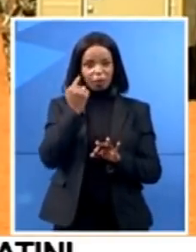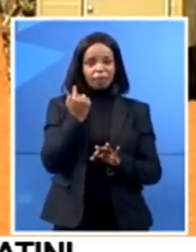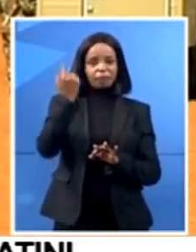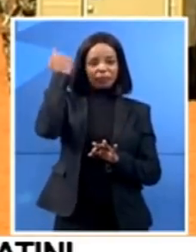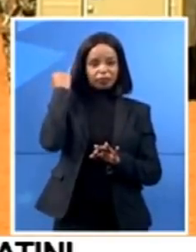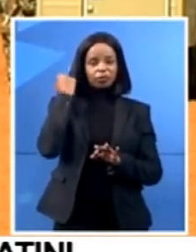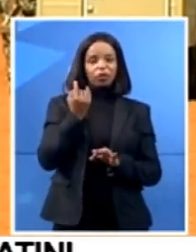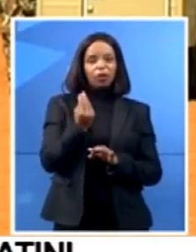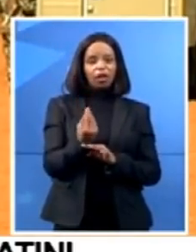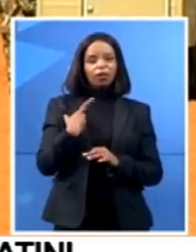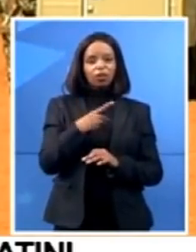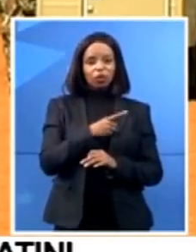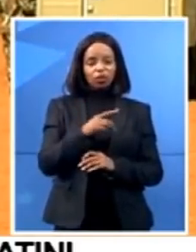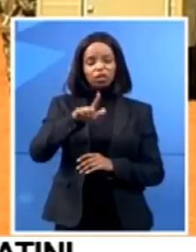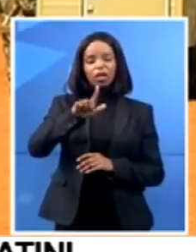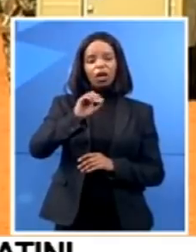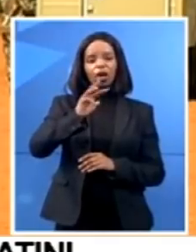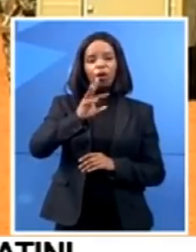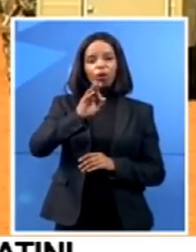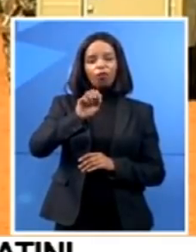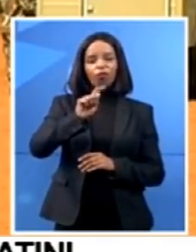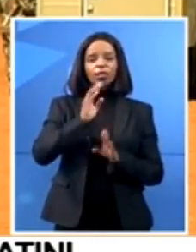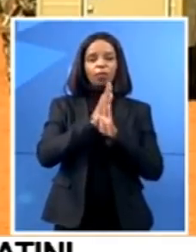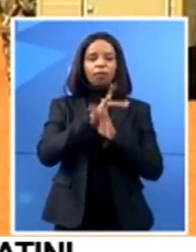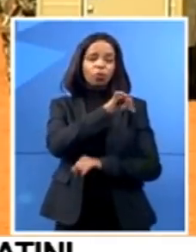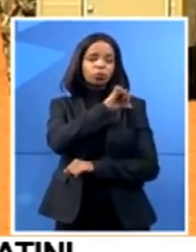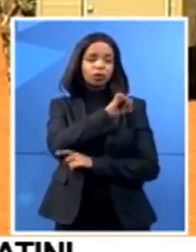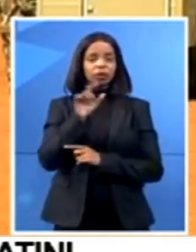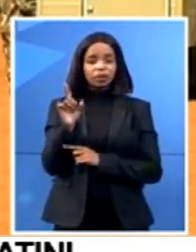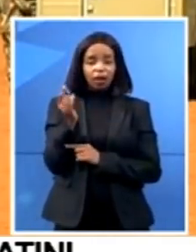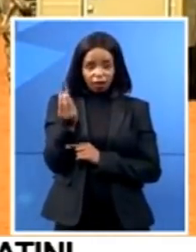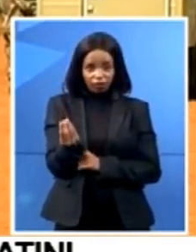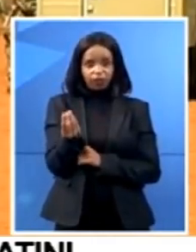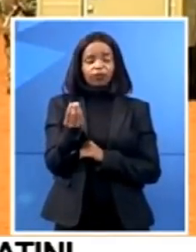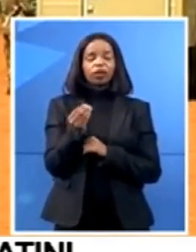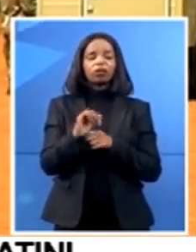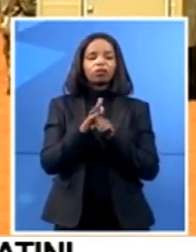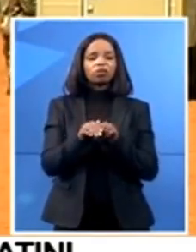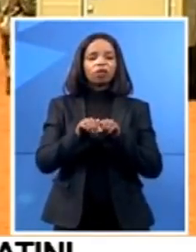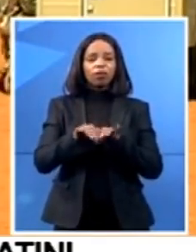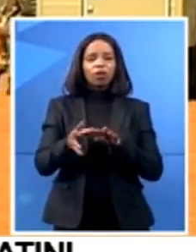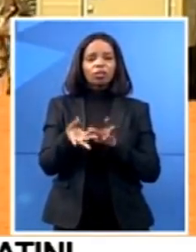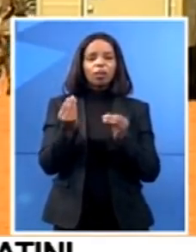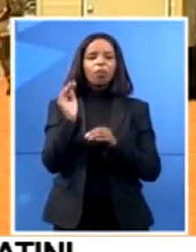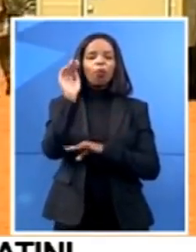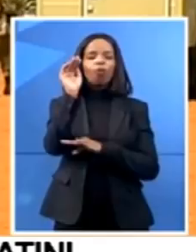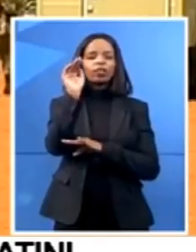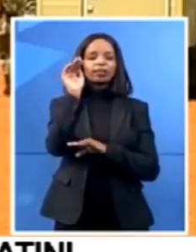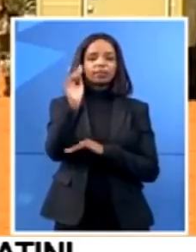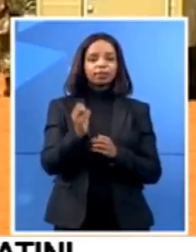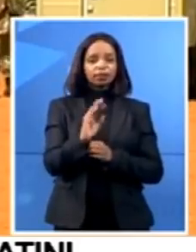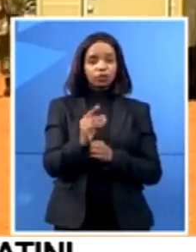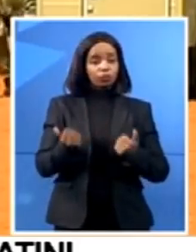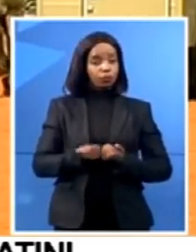also contacted the virus when was traveling overseas. So already these doctors, are out of work with